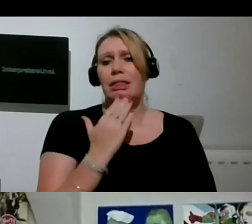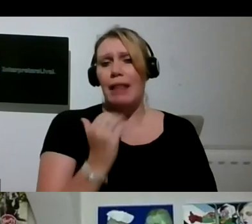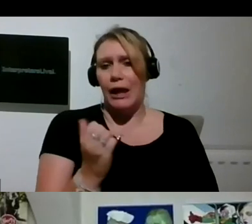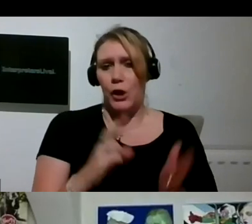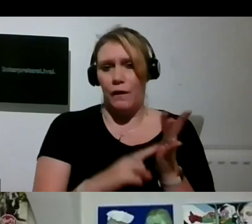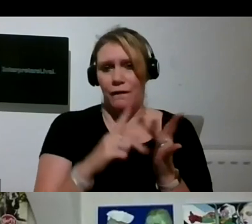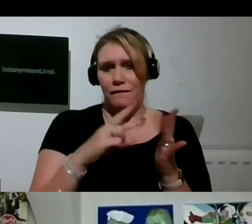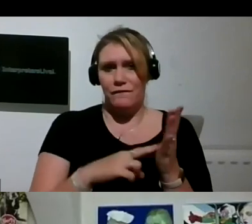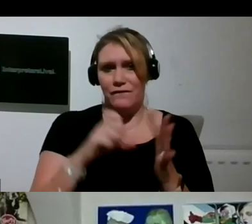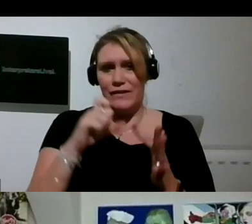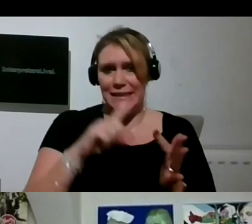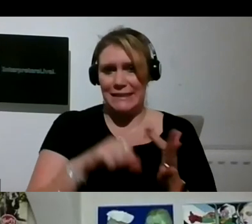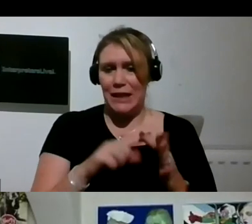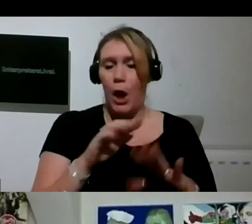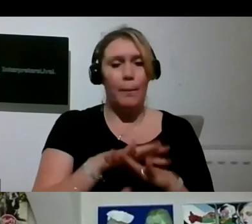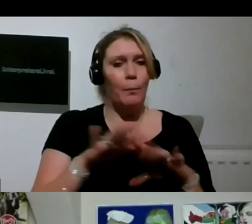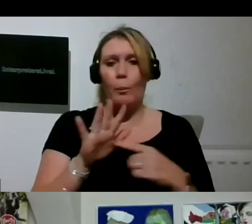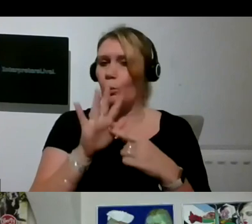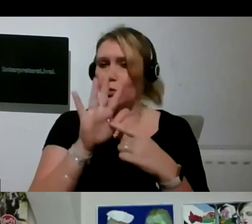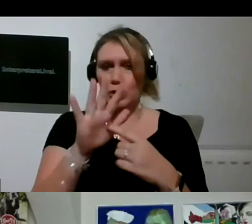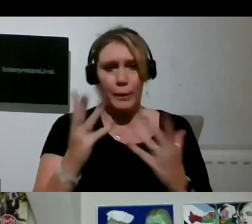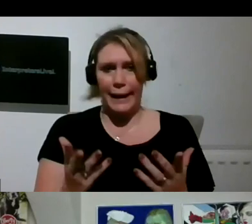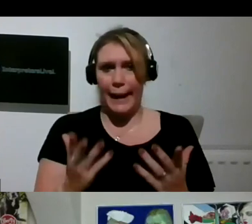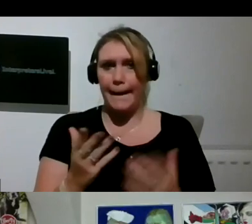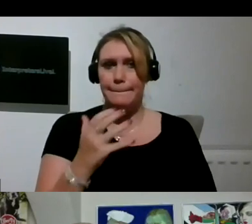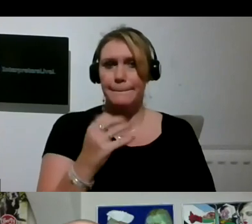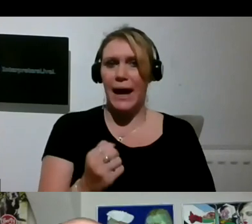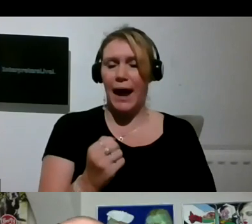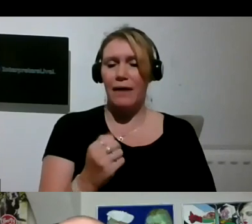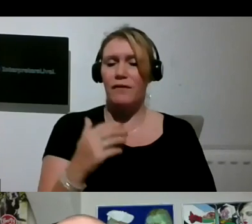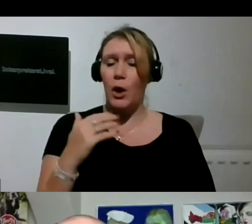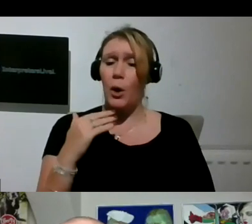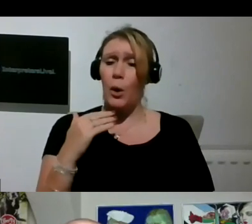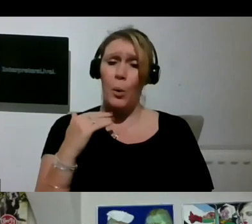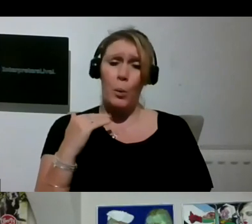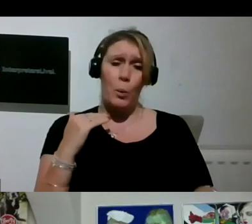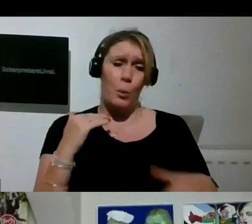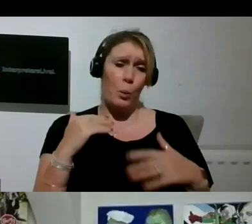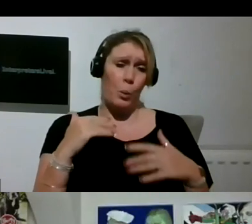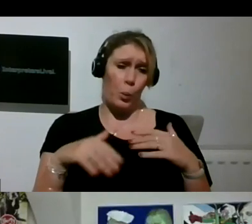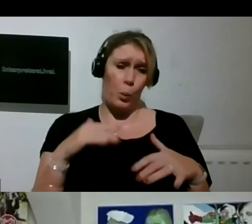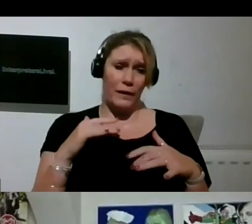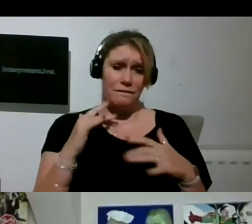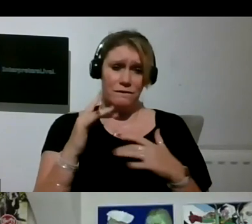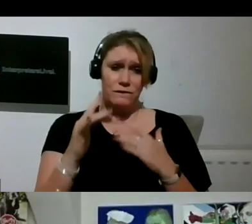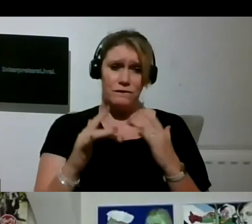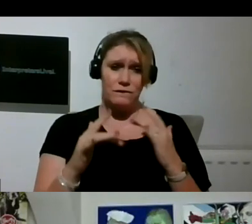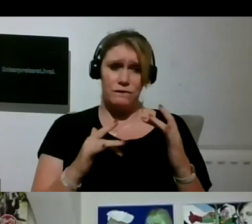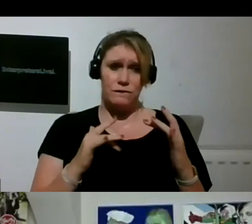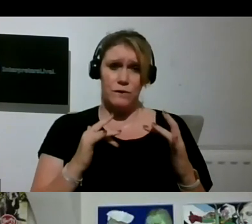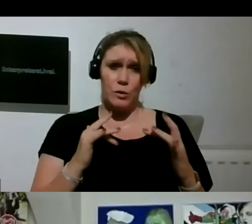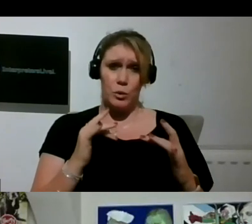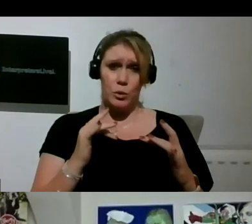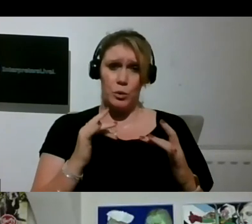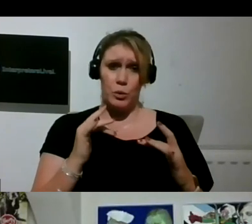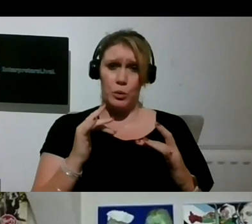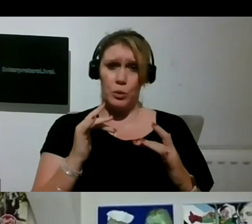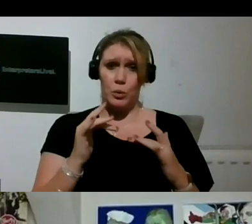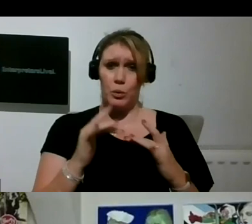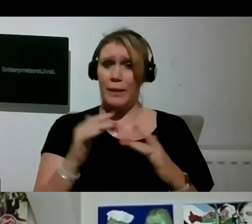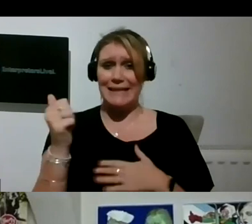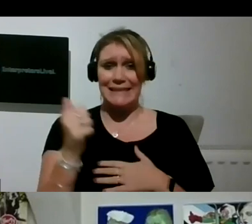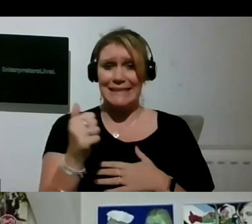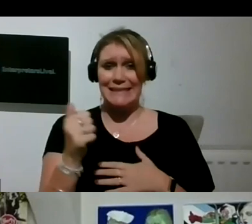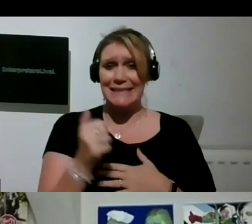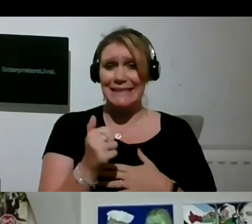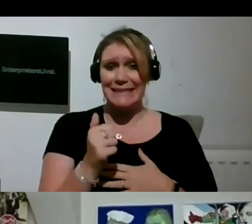Sorry, won't show it now. But there's also a wonderful page with, is it 16 images, Vince, of different